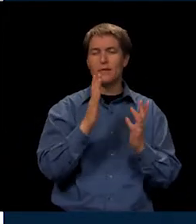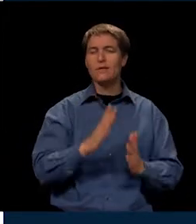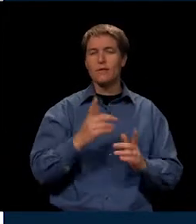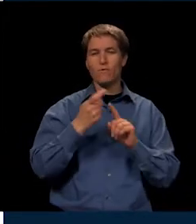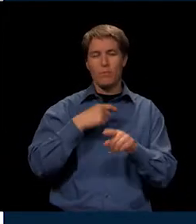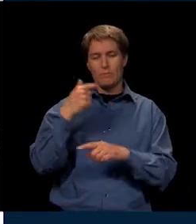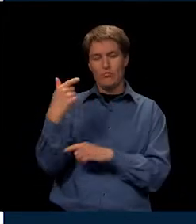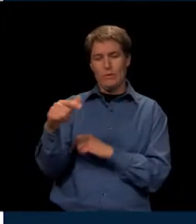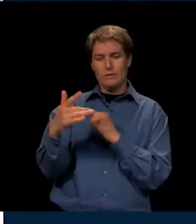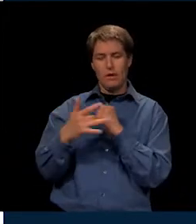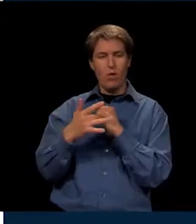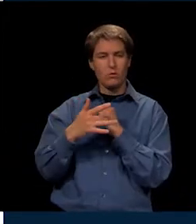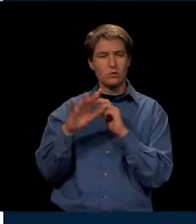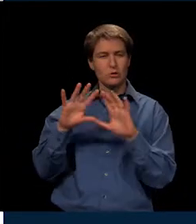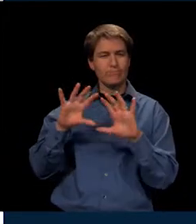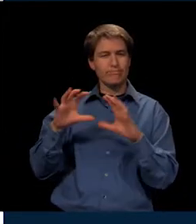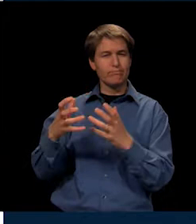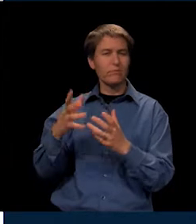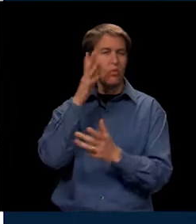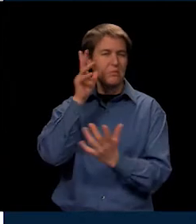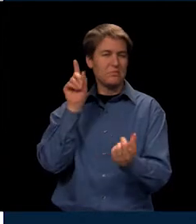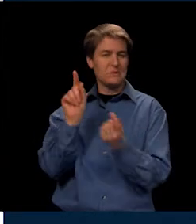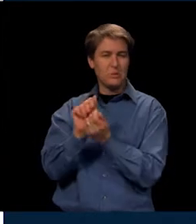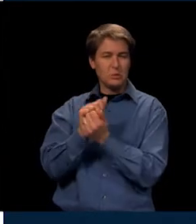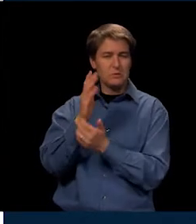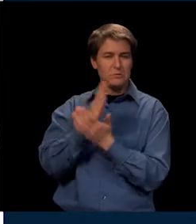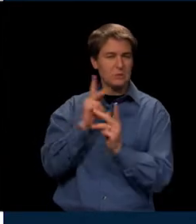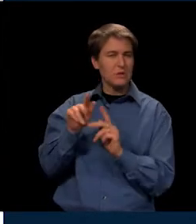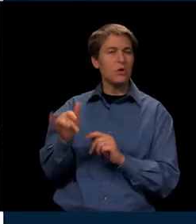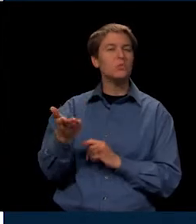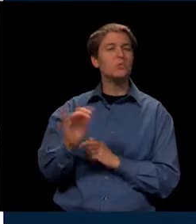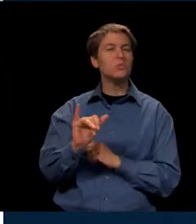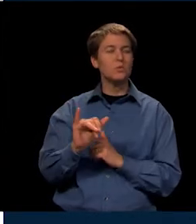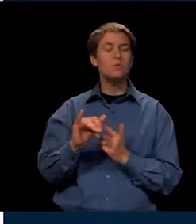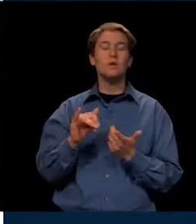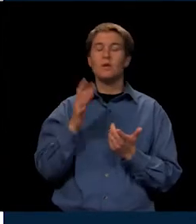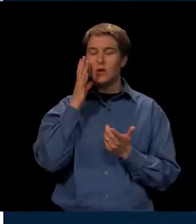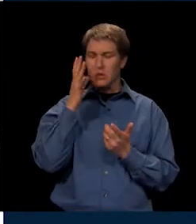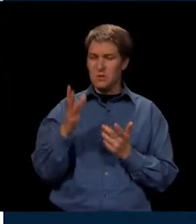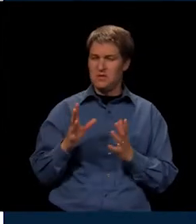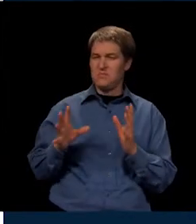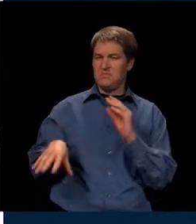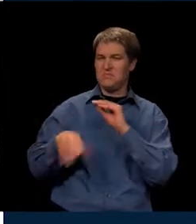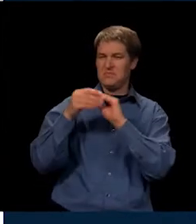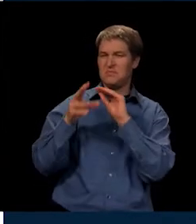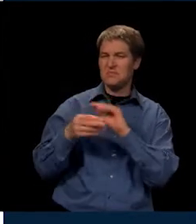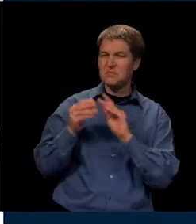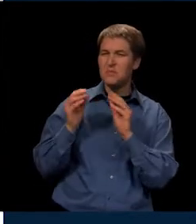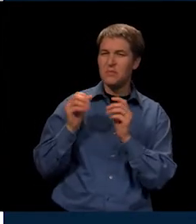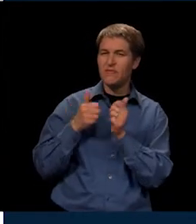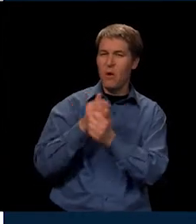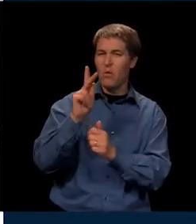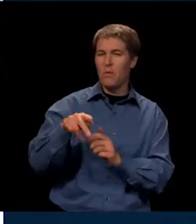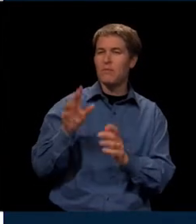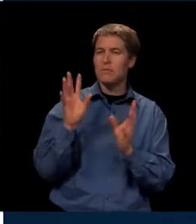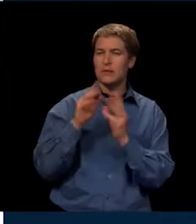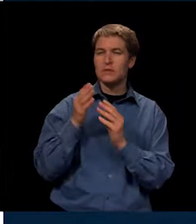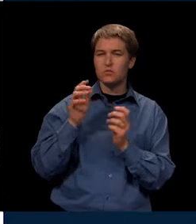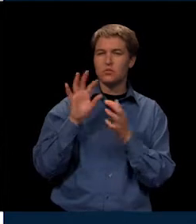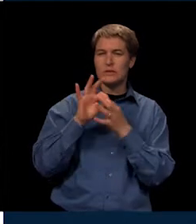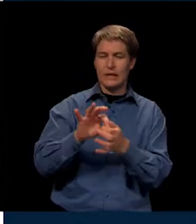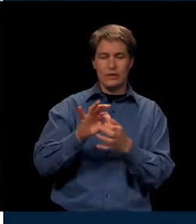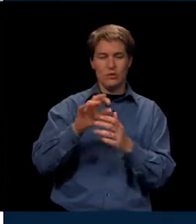technology, and we'll be meeting with those as well. So we have lots of things that we'll have some additional meetings related to the facility and resource needs.